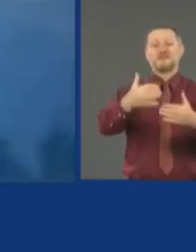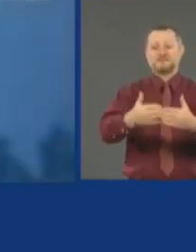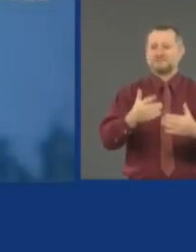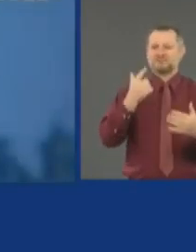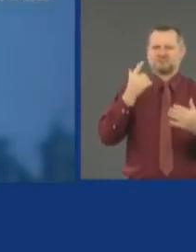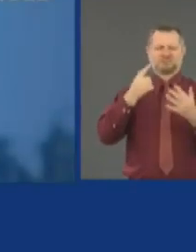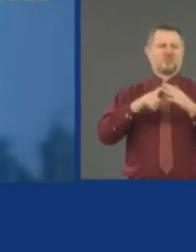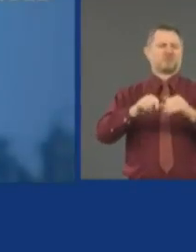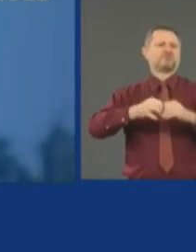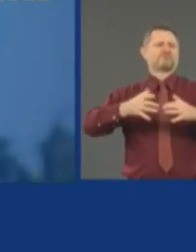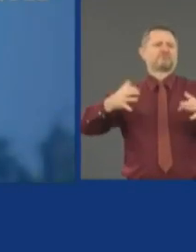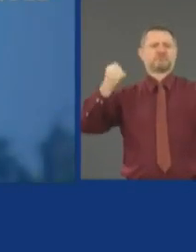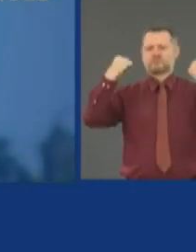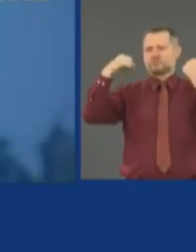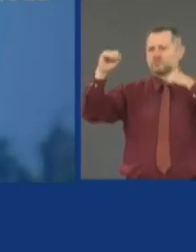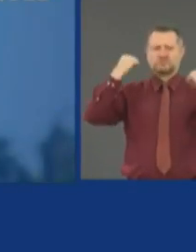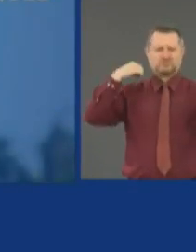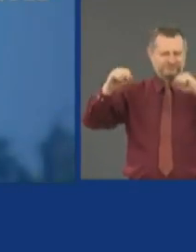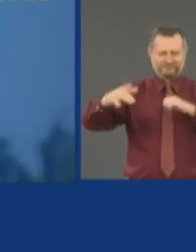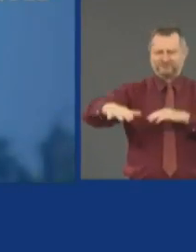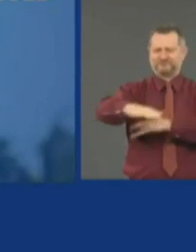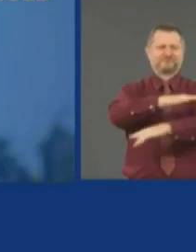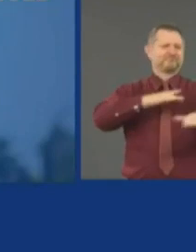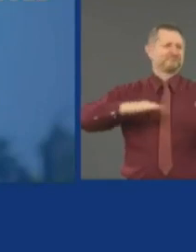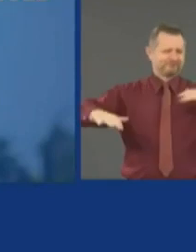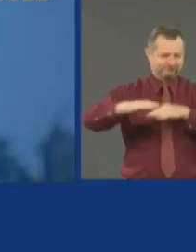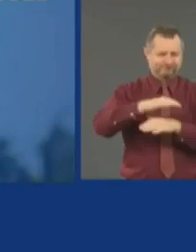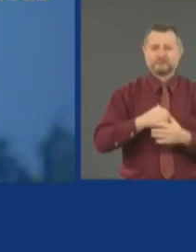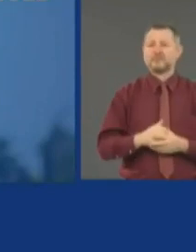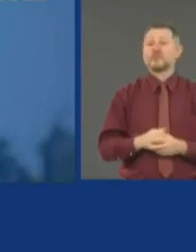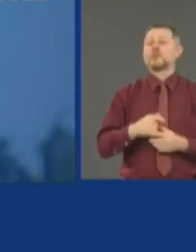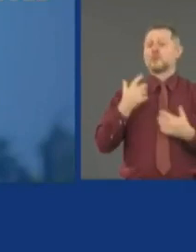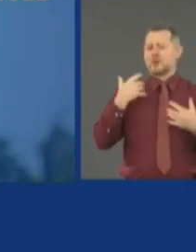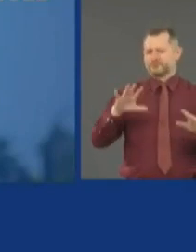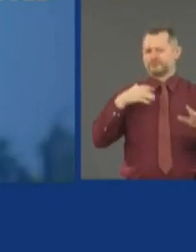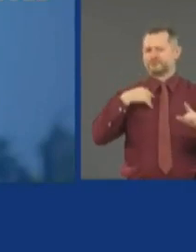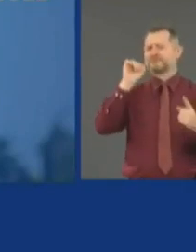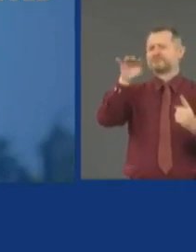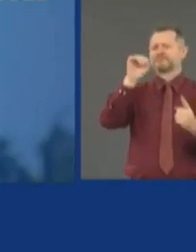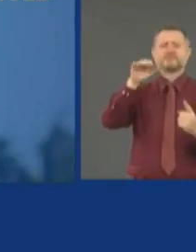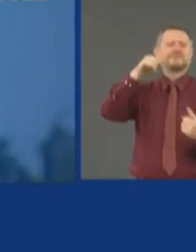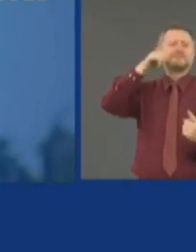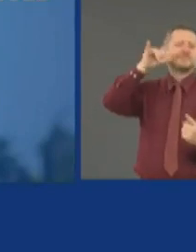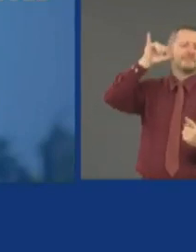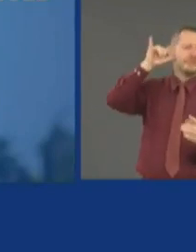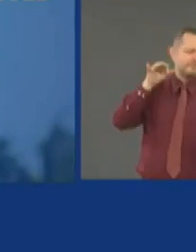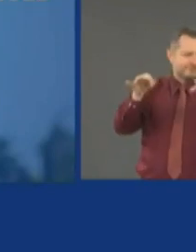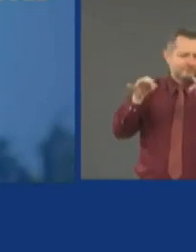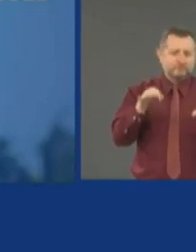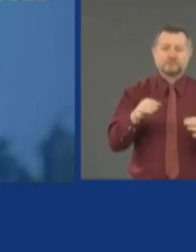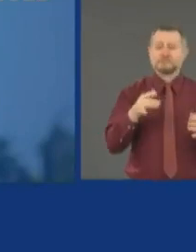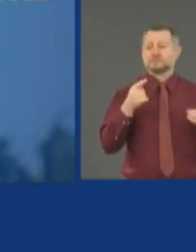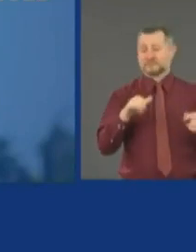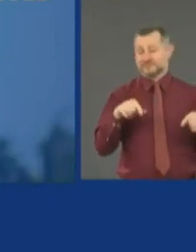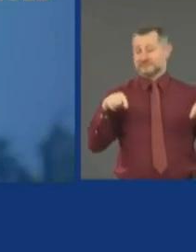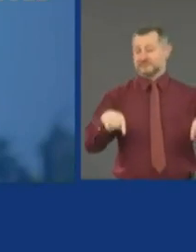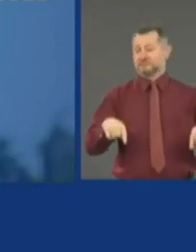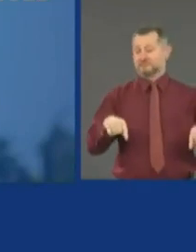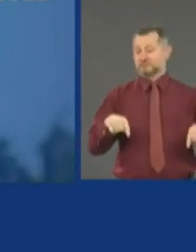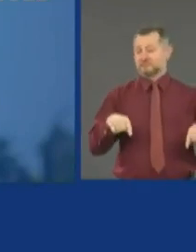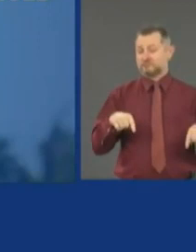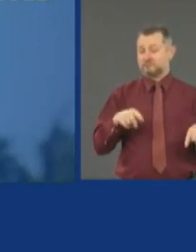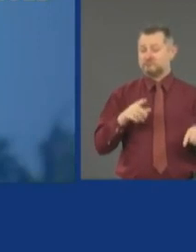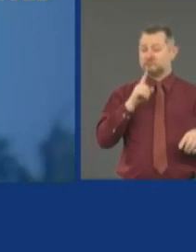from. As he said yesterday, this is dealing with the coronavirus in and of itself